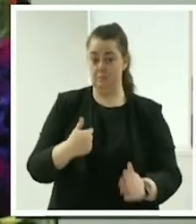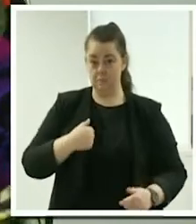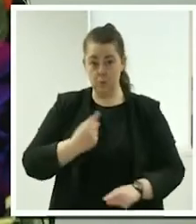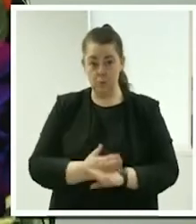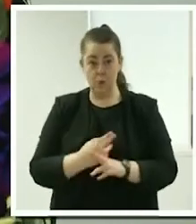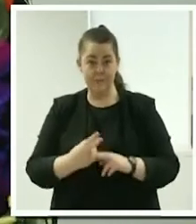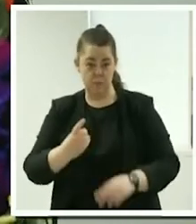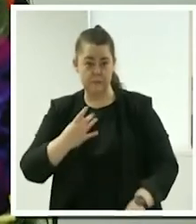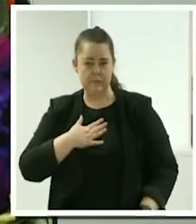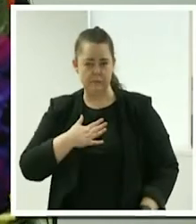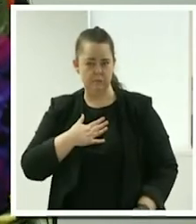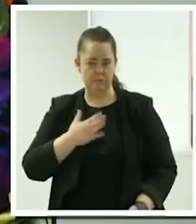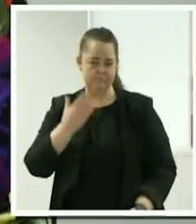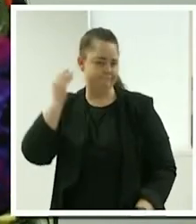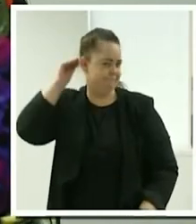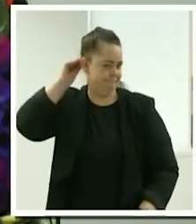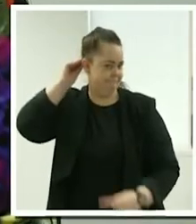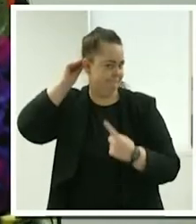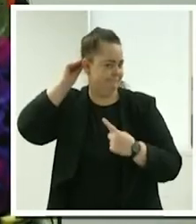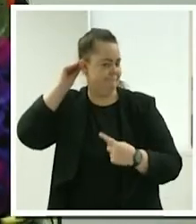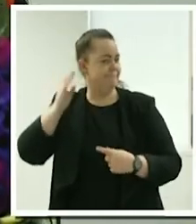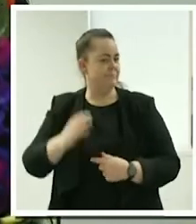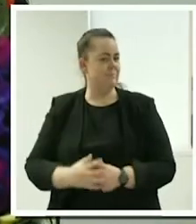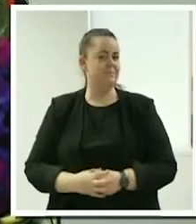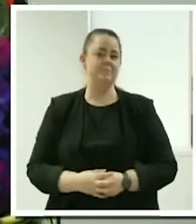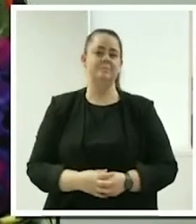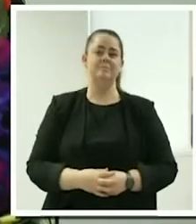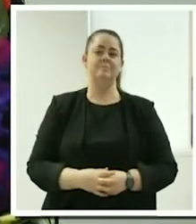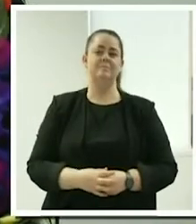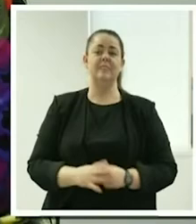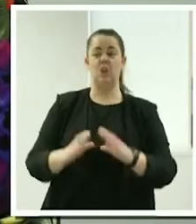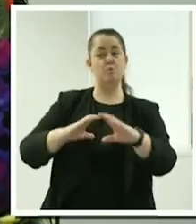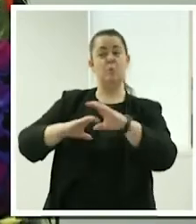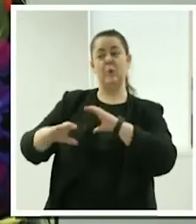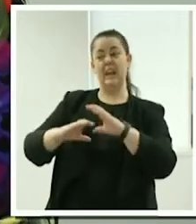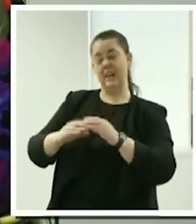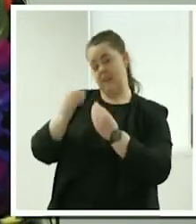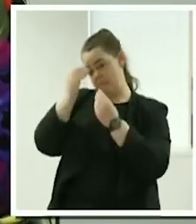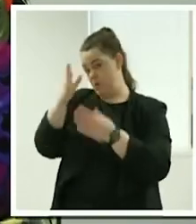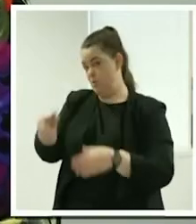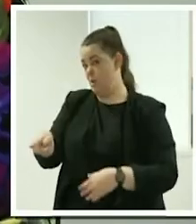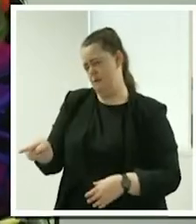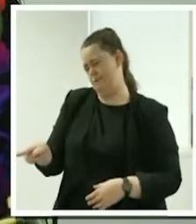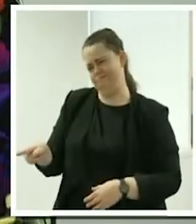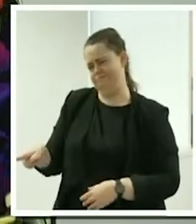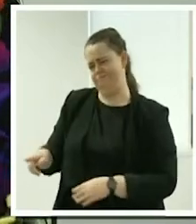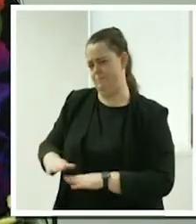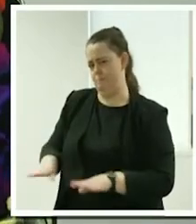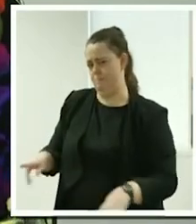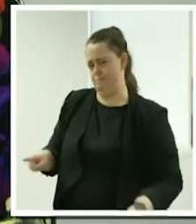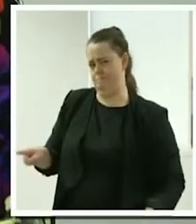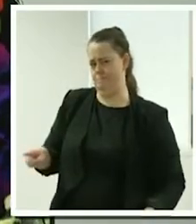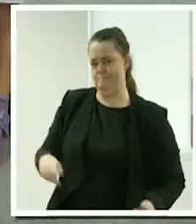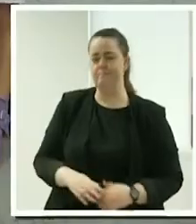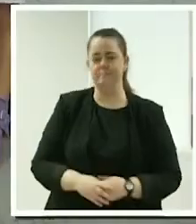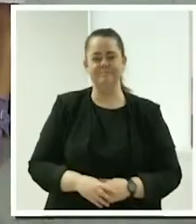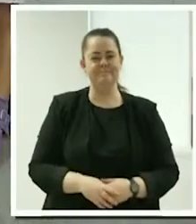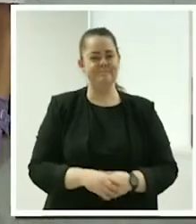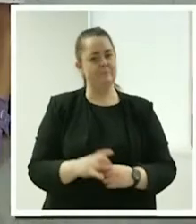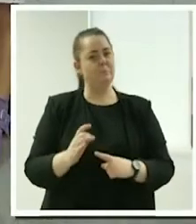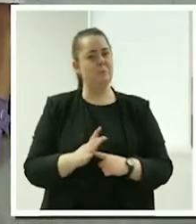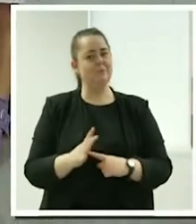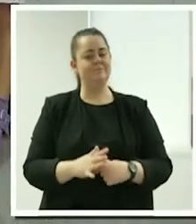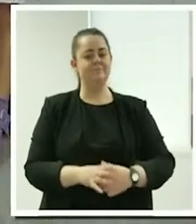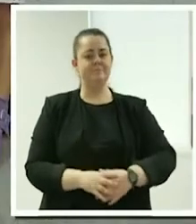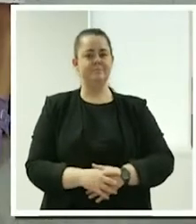sure you're communicating and letting the clients know it no it's not okay is key. That's absolutely true.